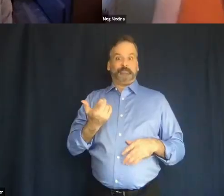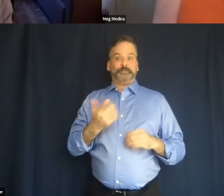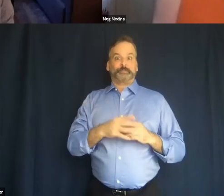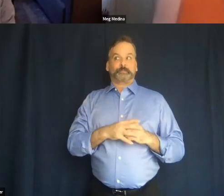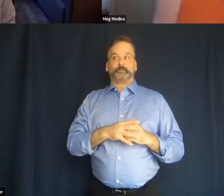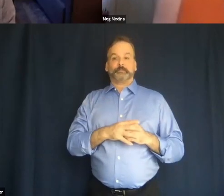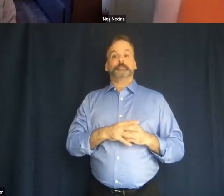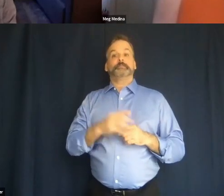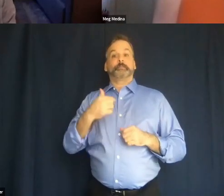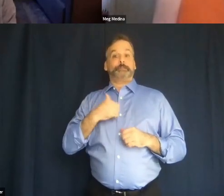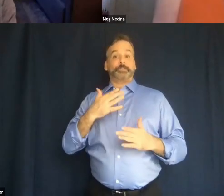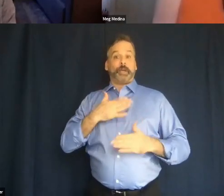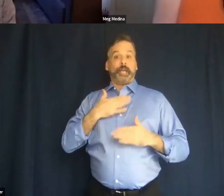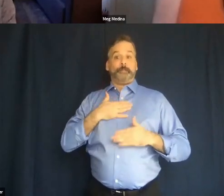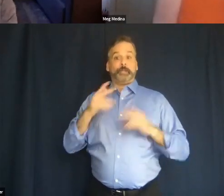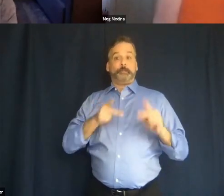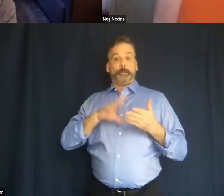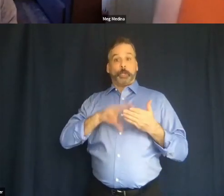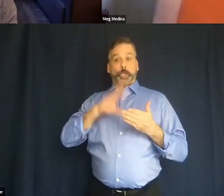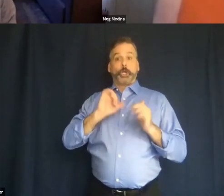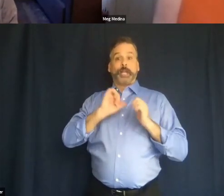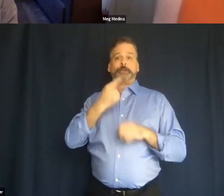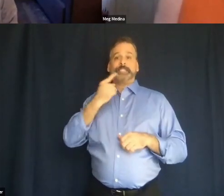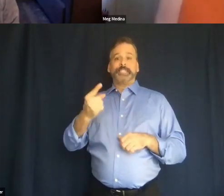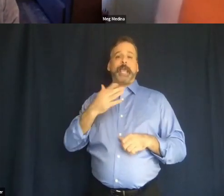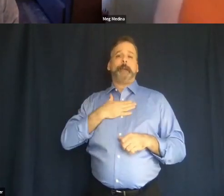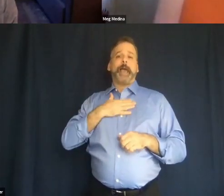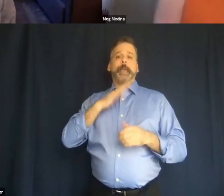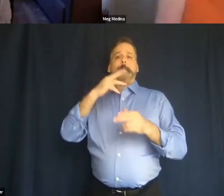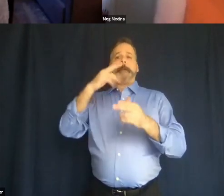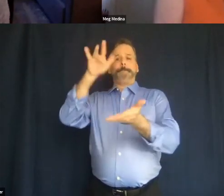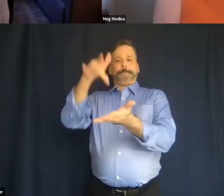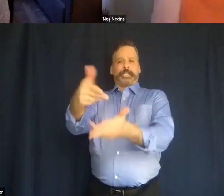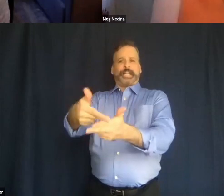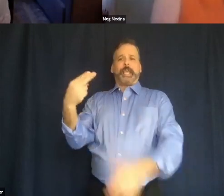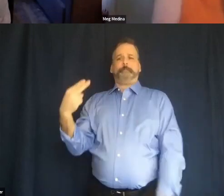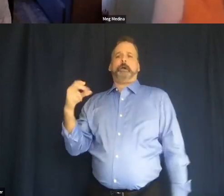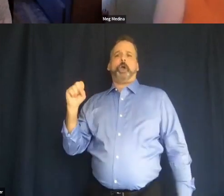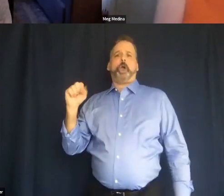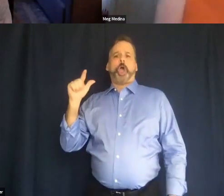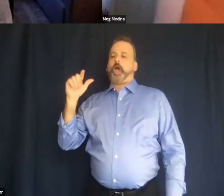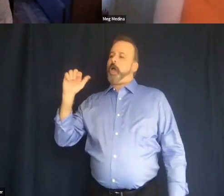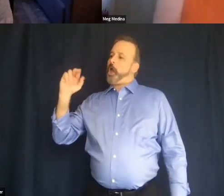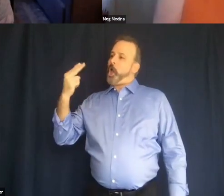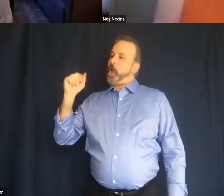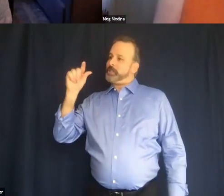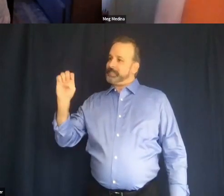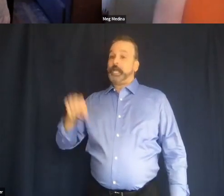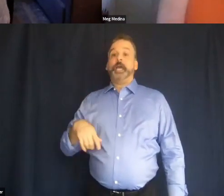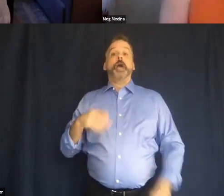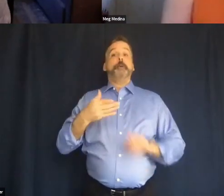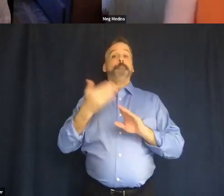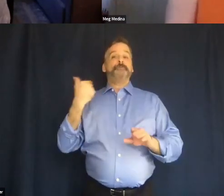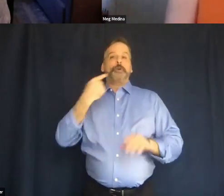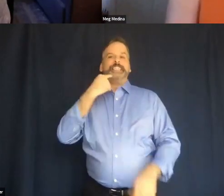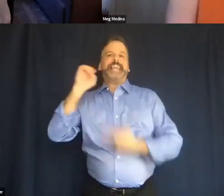I'm just so happy that people learned how to pronounce my middle name halts they used to say halsey halsey